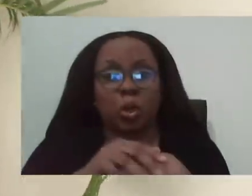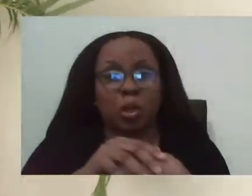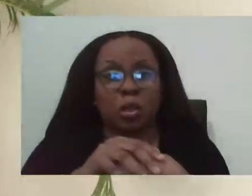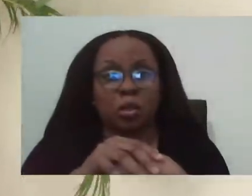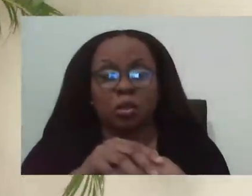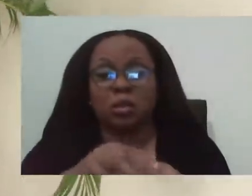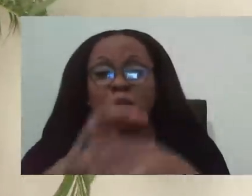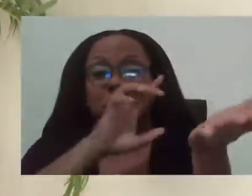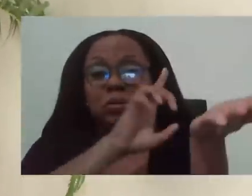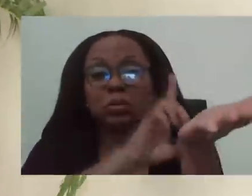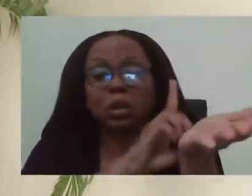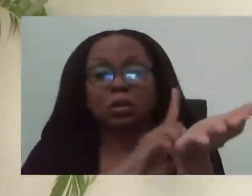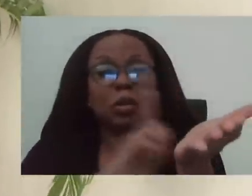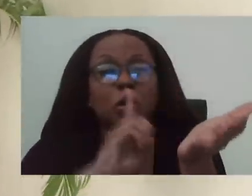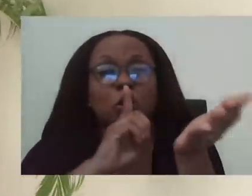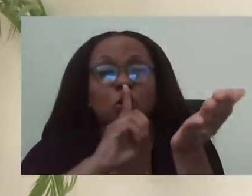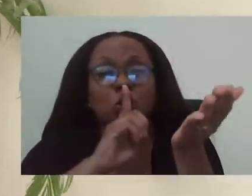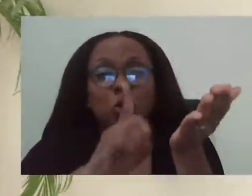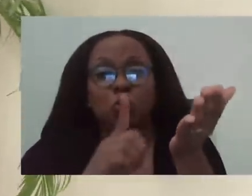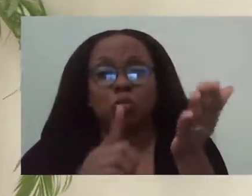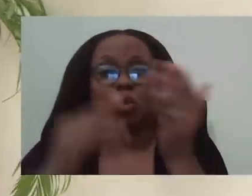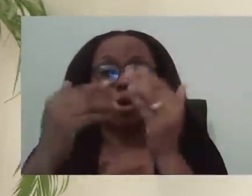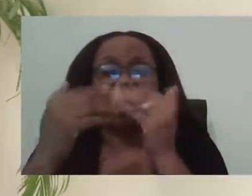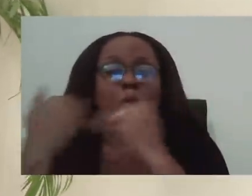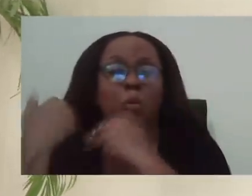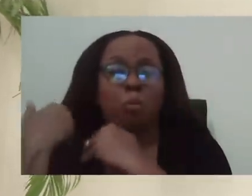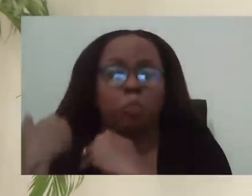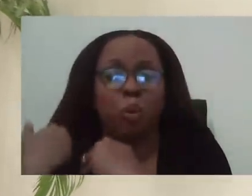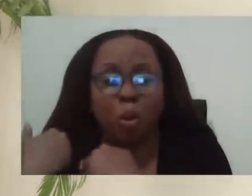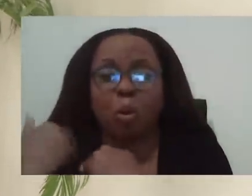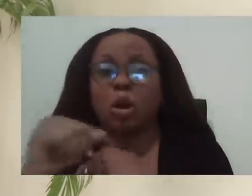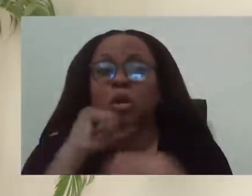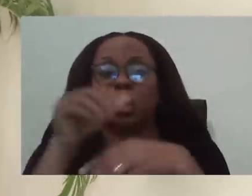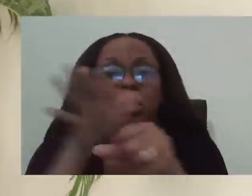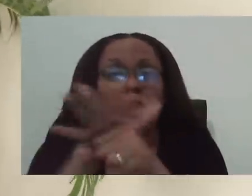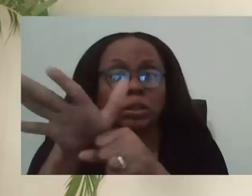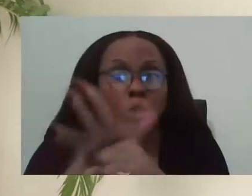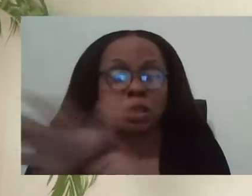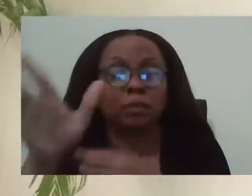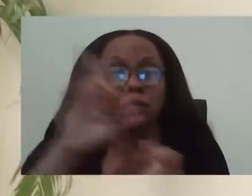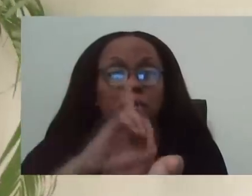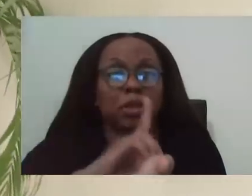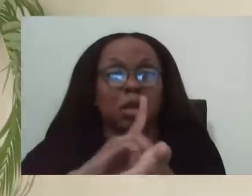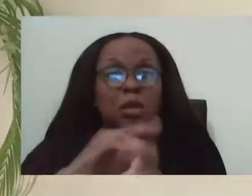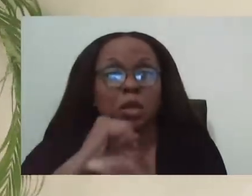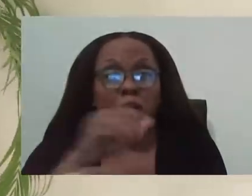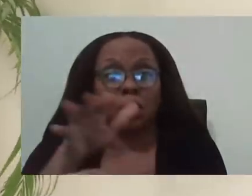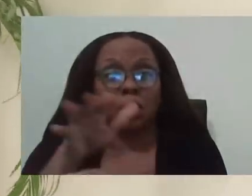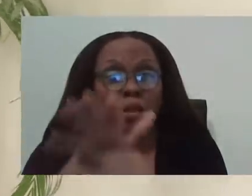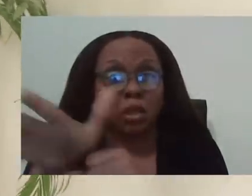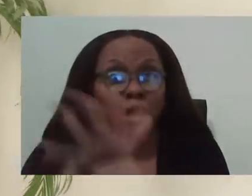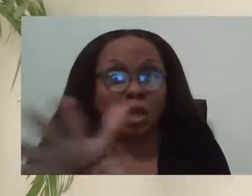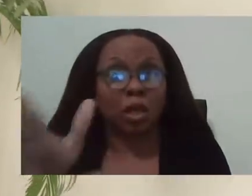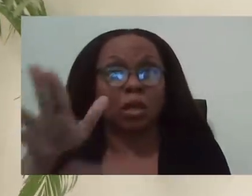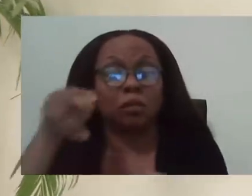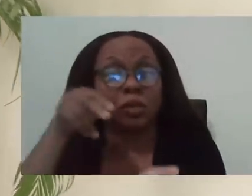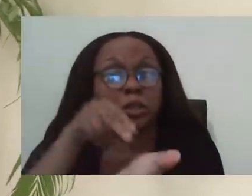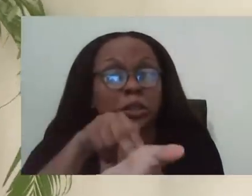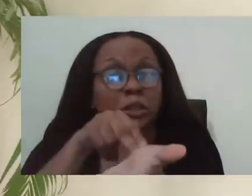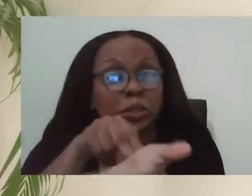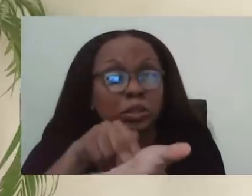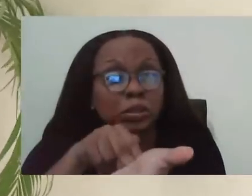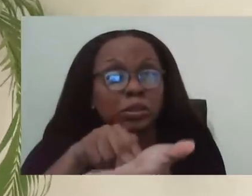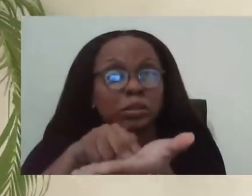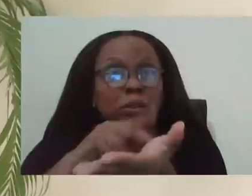emergencies and NCDs, less nurses, you know, means that it's harder for people to get care for the